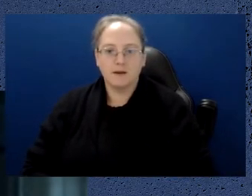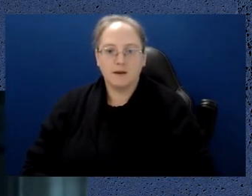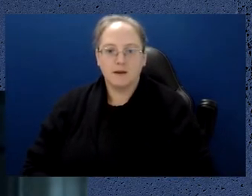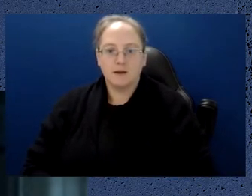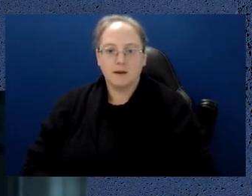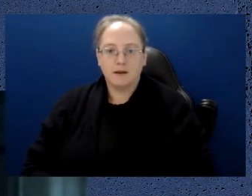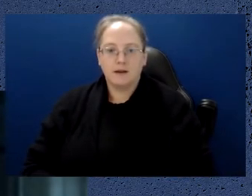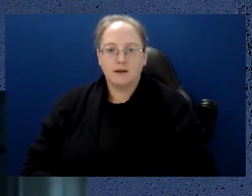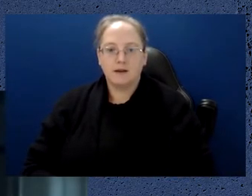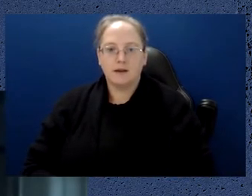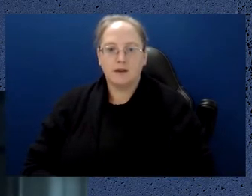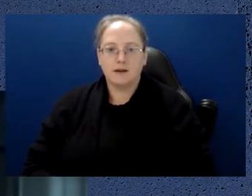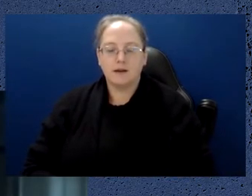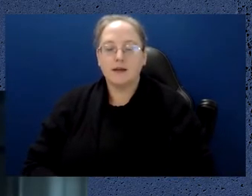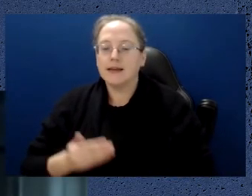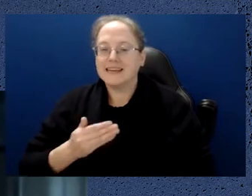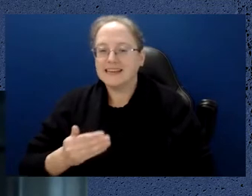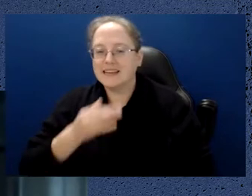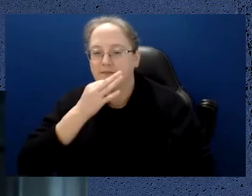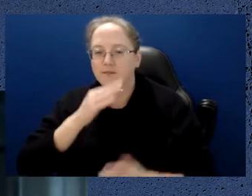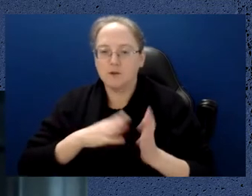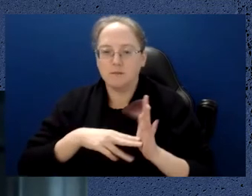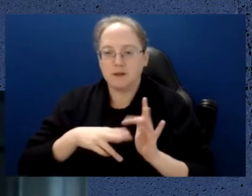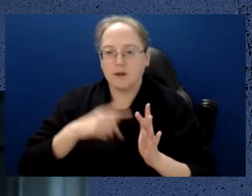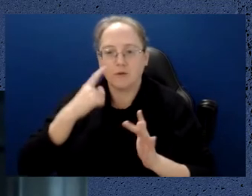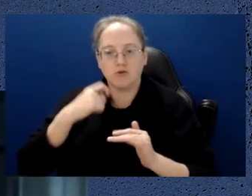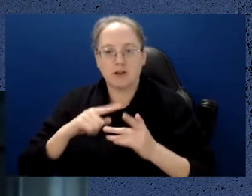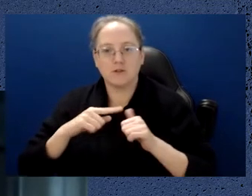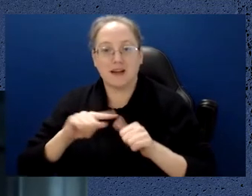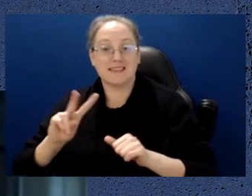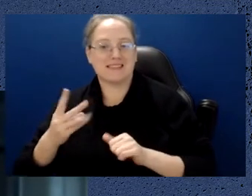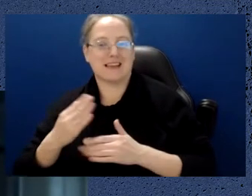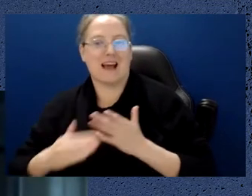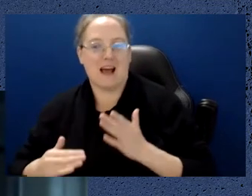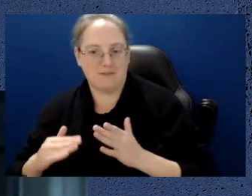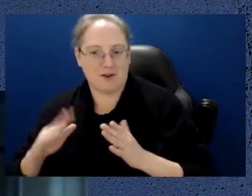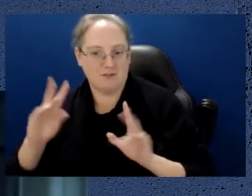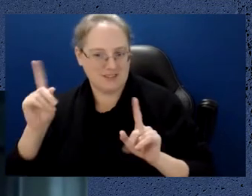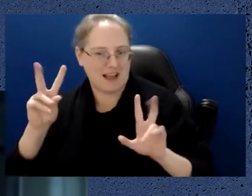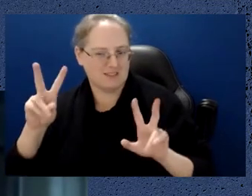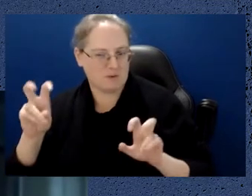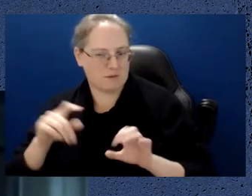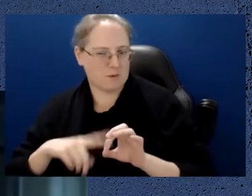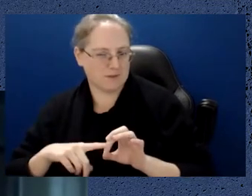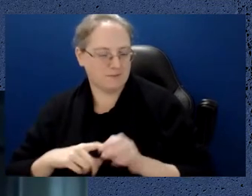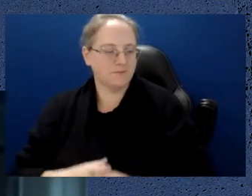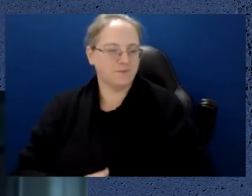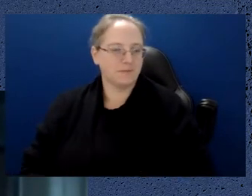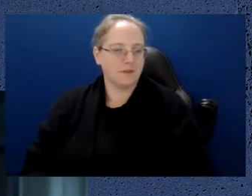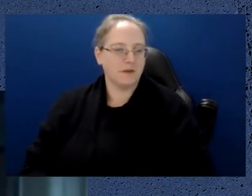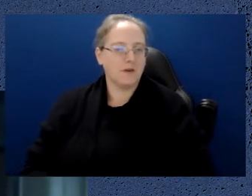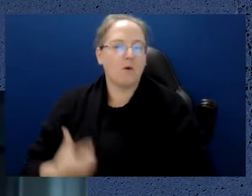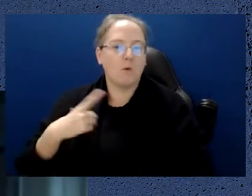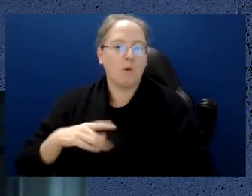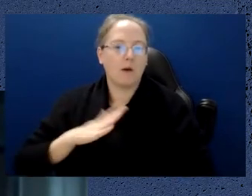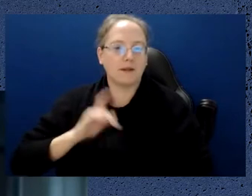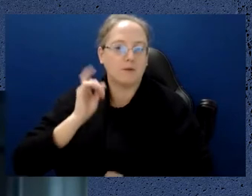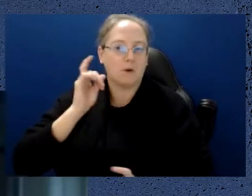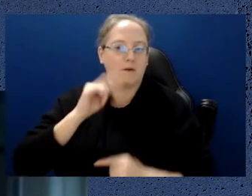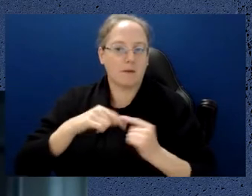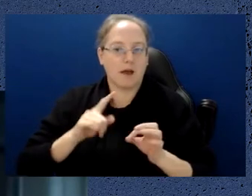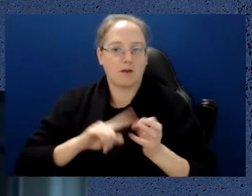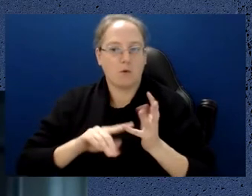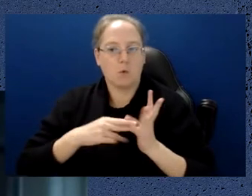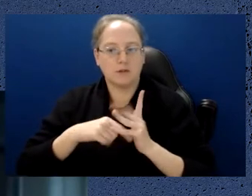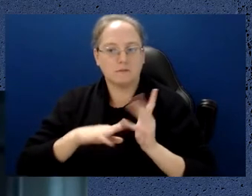I'm going to try and answer in the next few minutes the second part of the question of the topic of today is, why do we need to worry